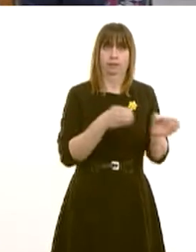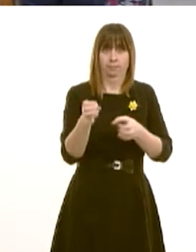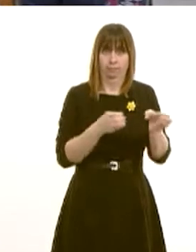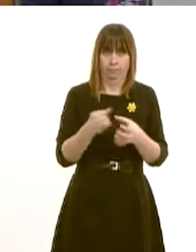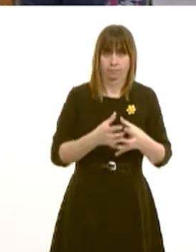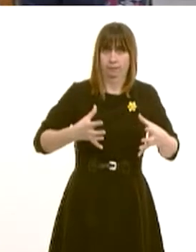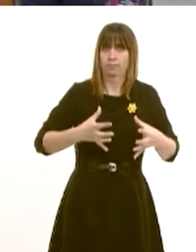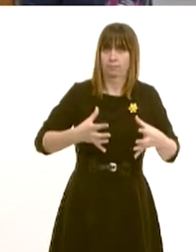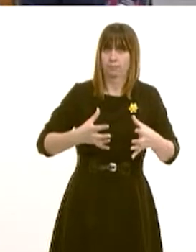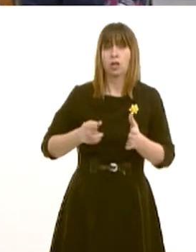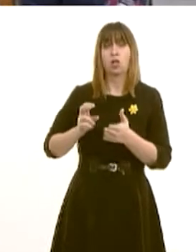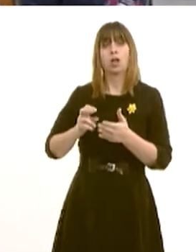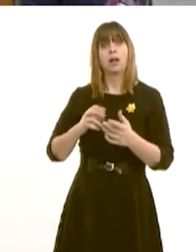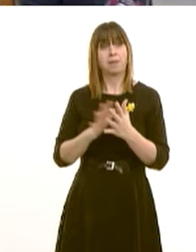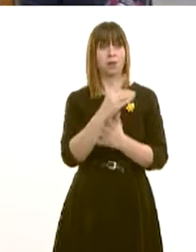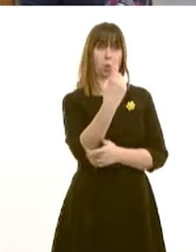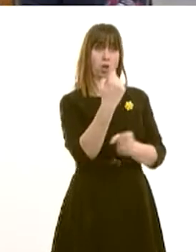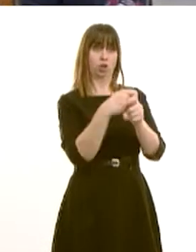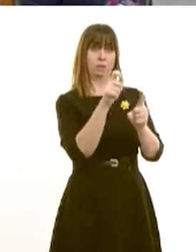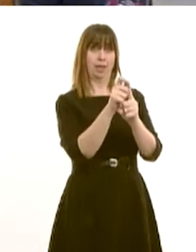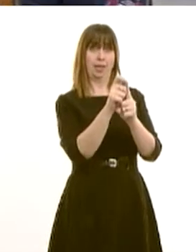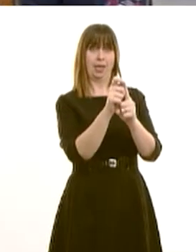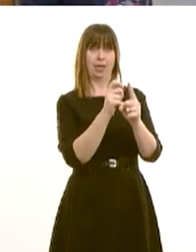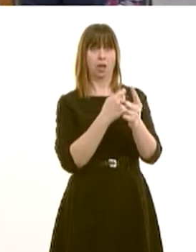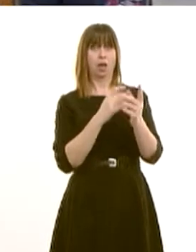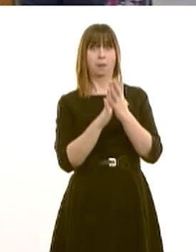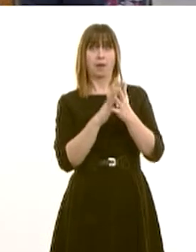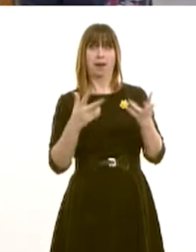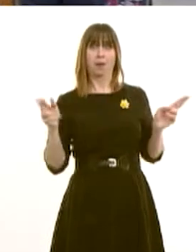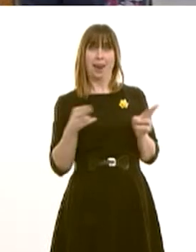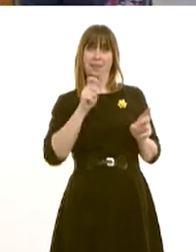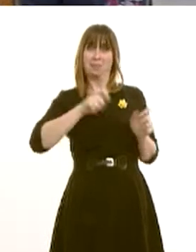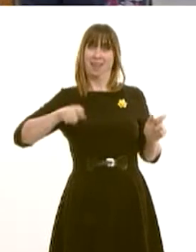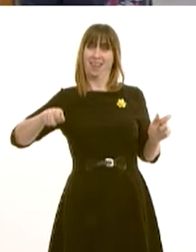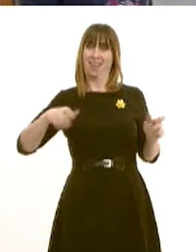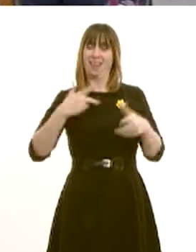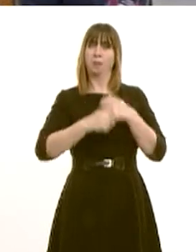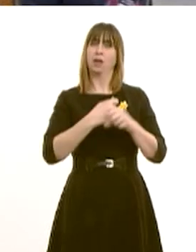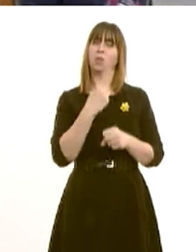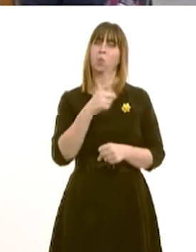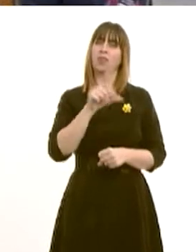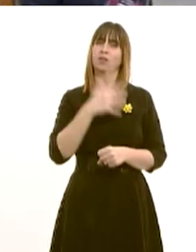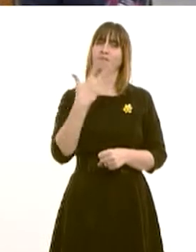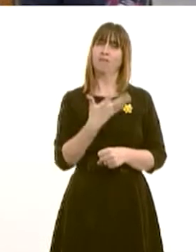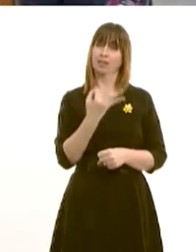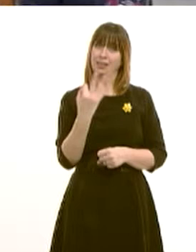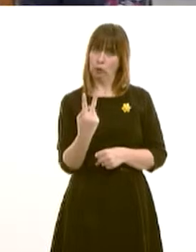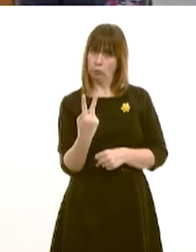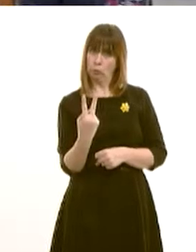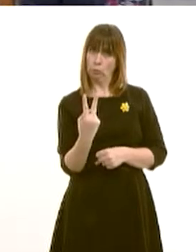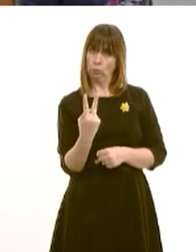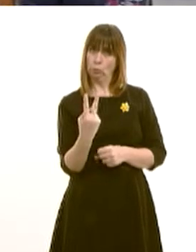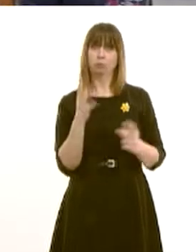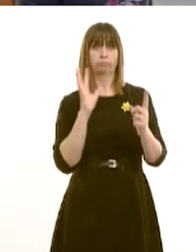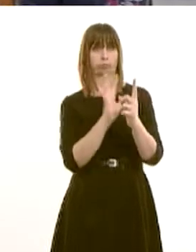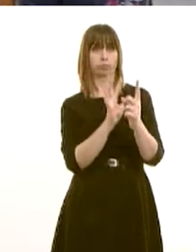of registered patients per GP practitioner has fallen by 5.5% to 1,582. That said, there are parts of